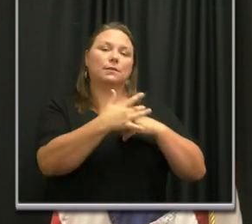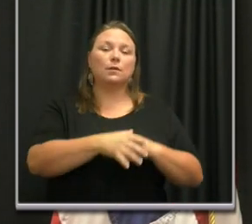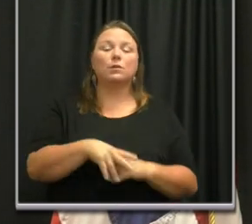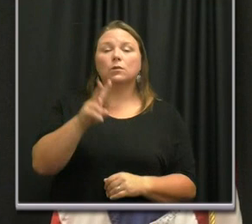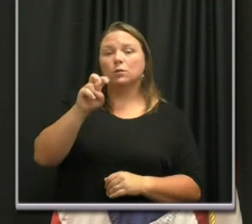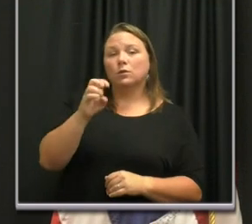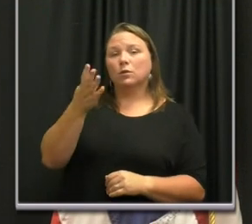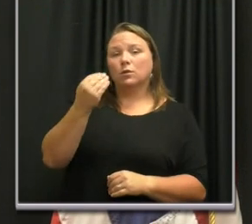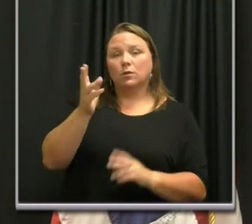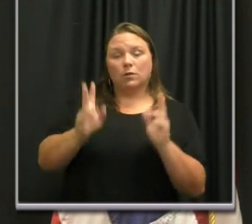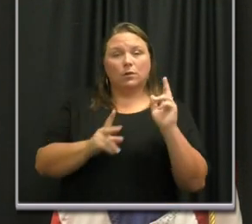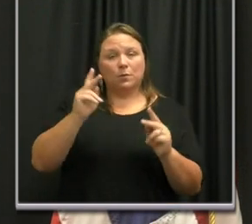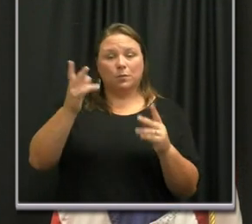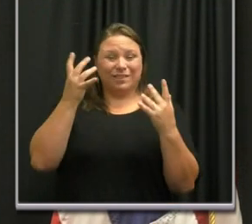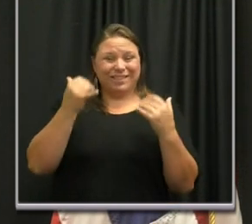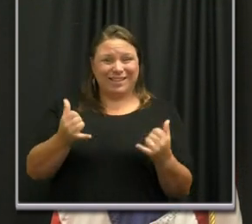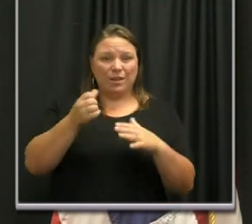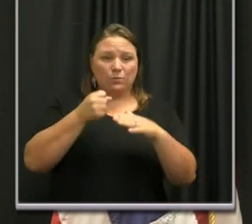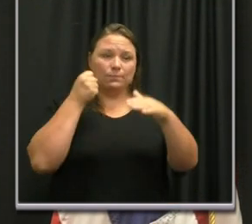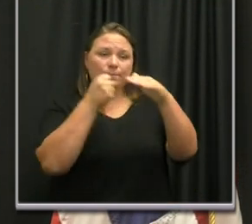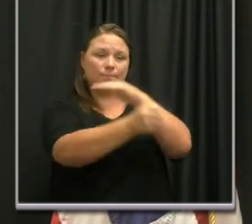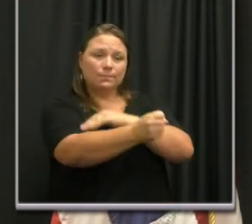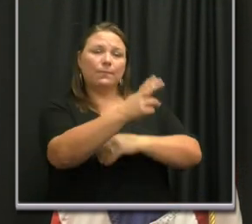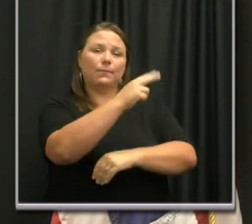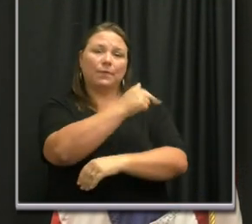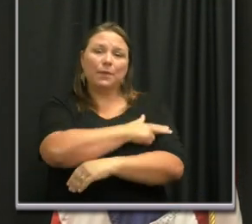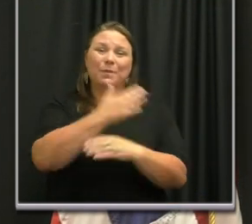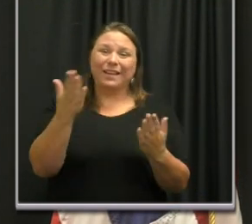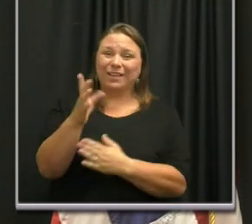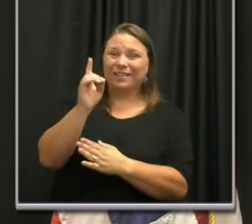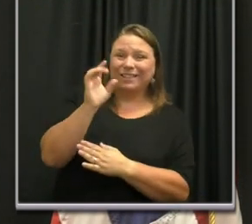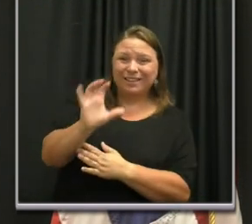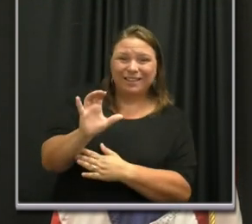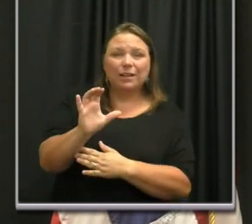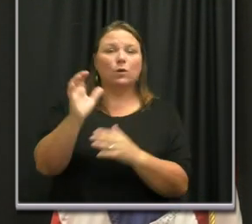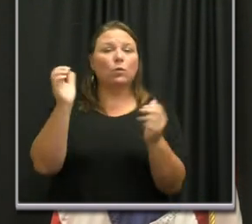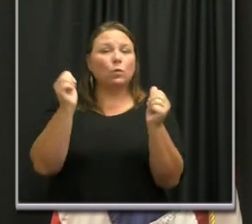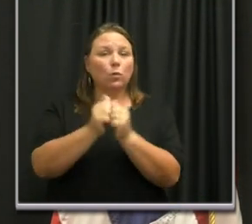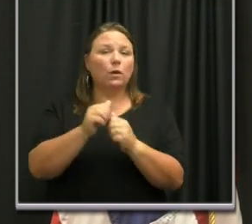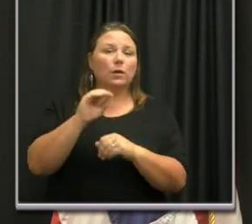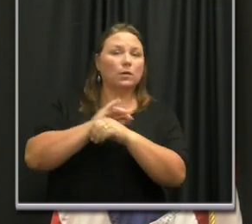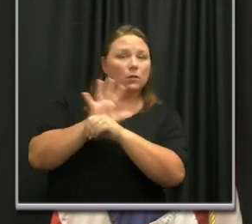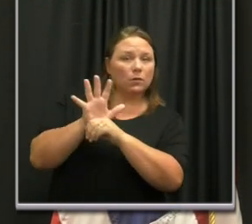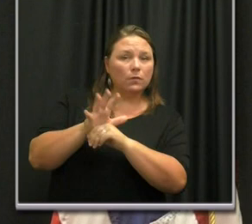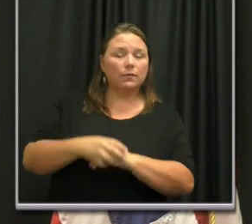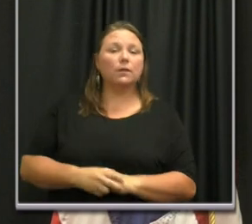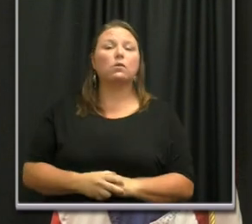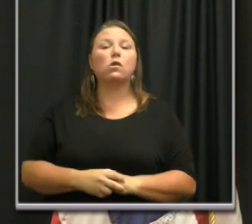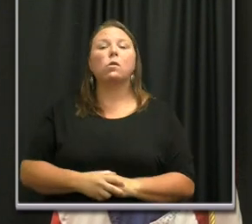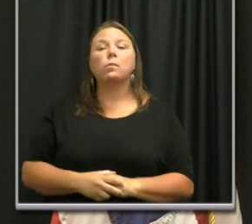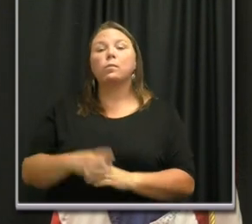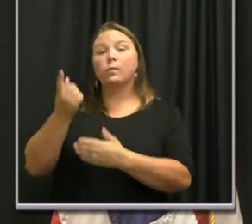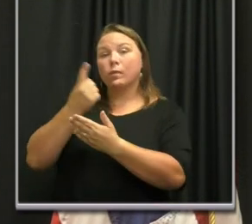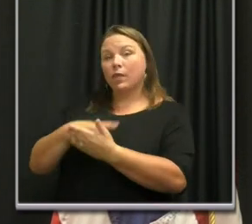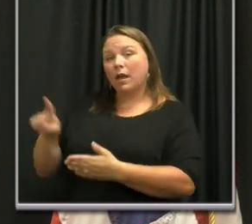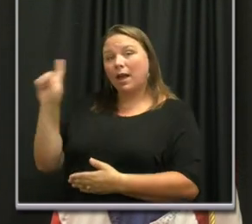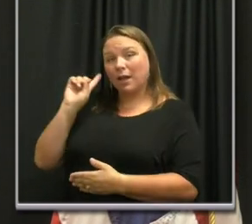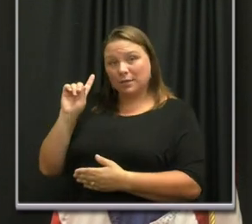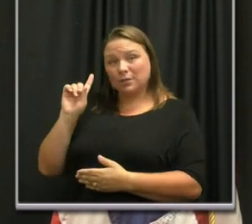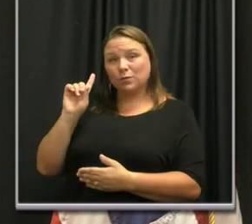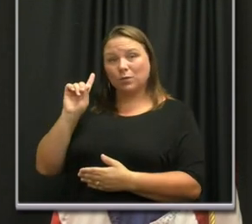214 people are currently hospitalized in Davidson County hospitals with COVID-19. One week ago that